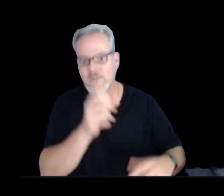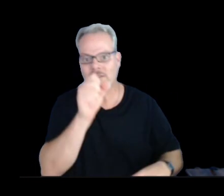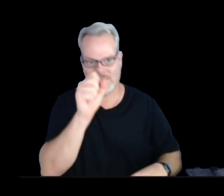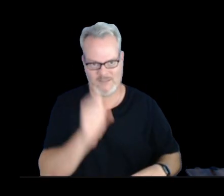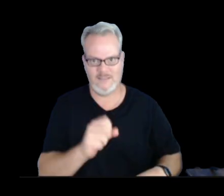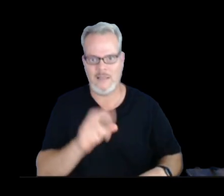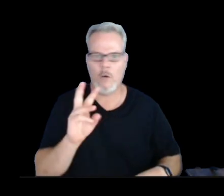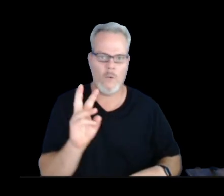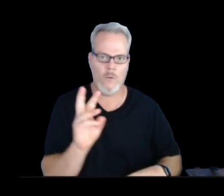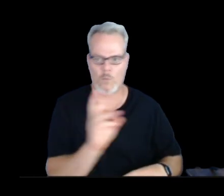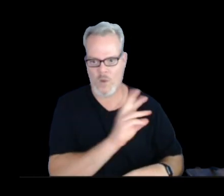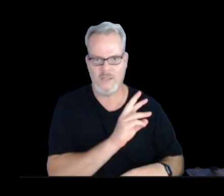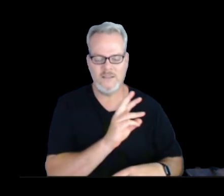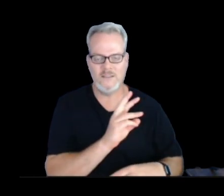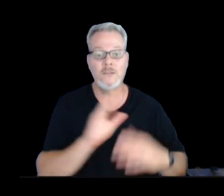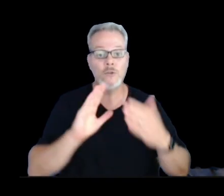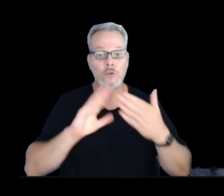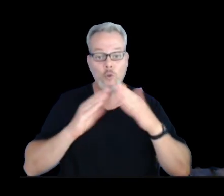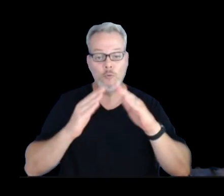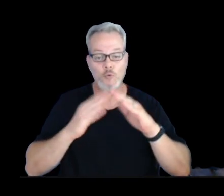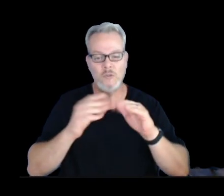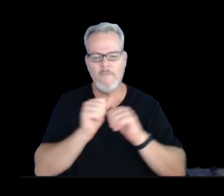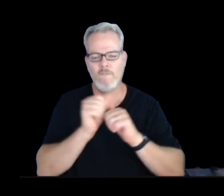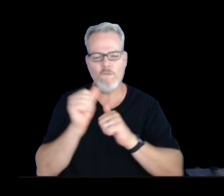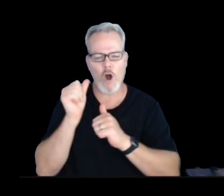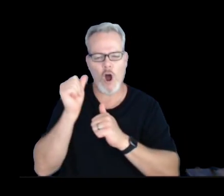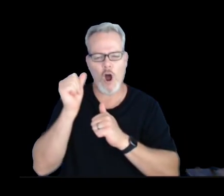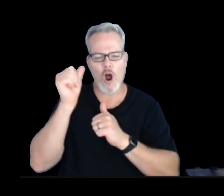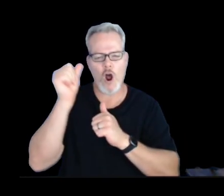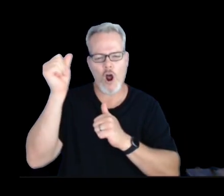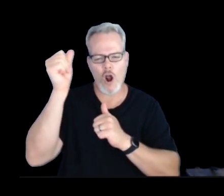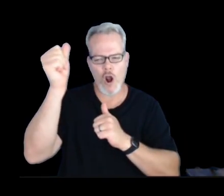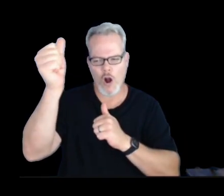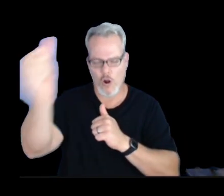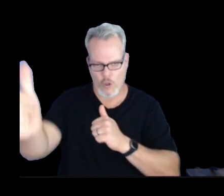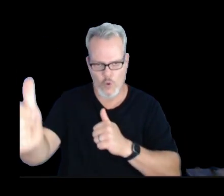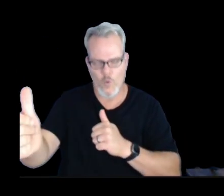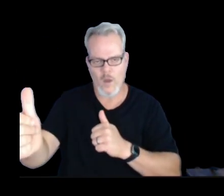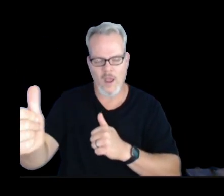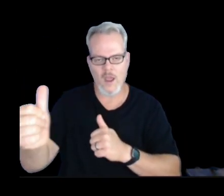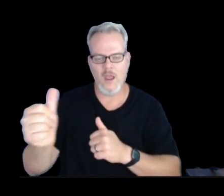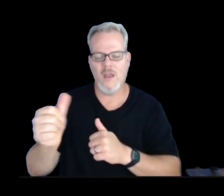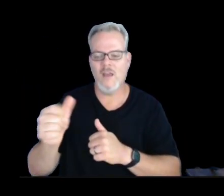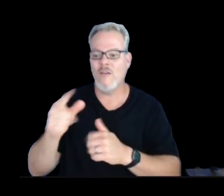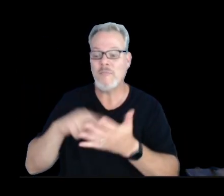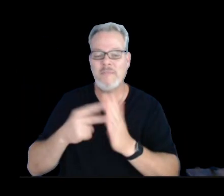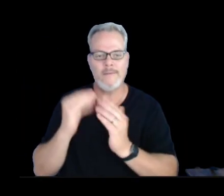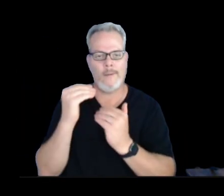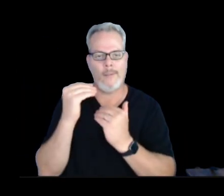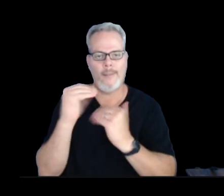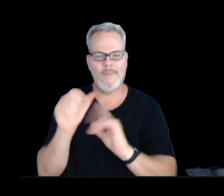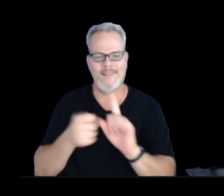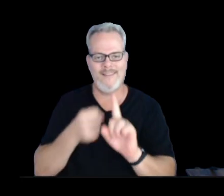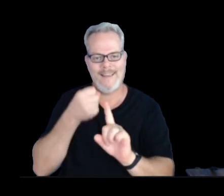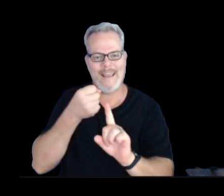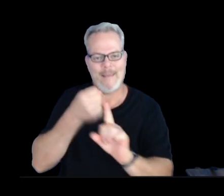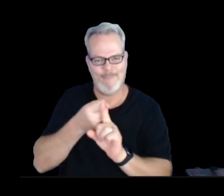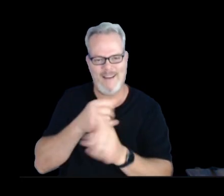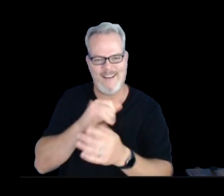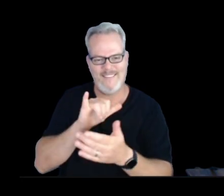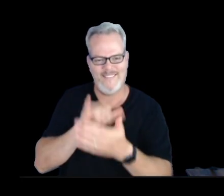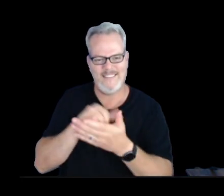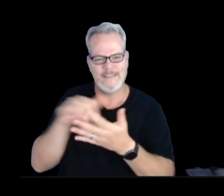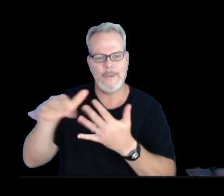communities further away from the volcano limiting the impact of this emission.